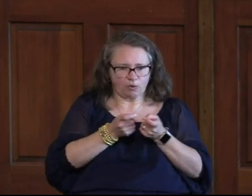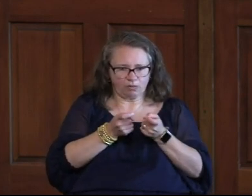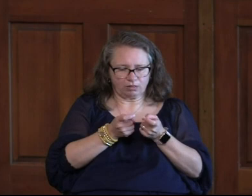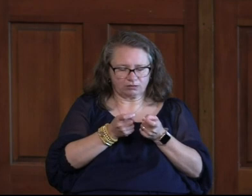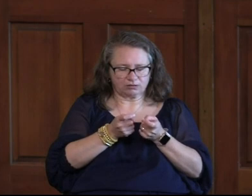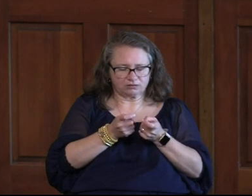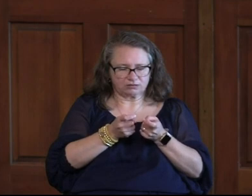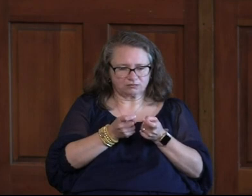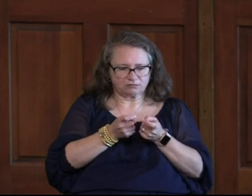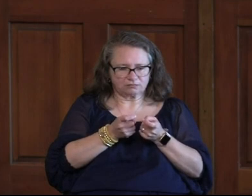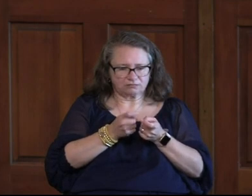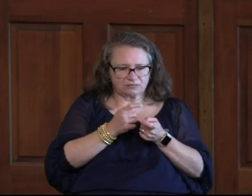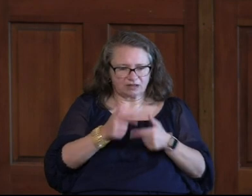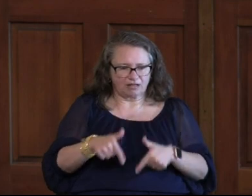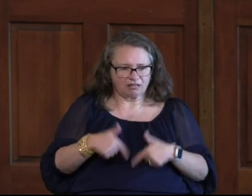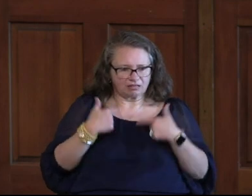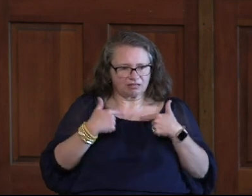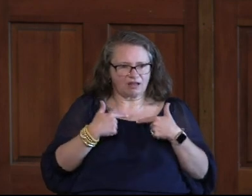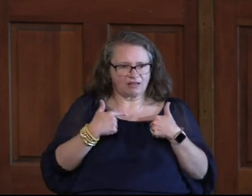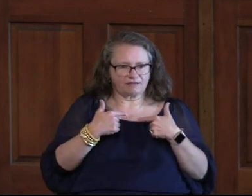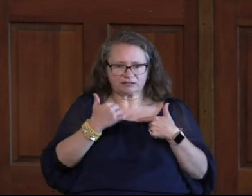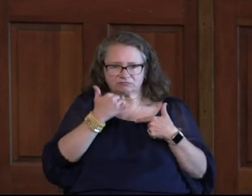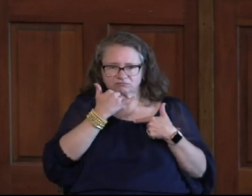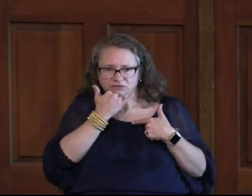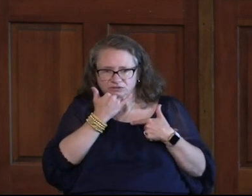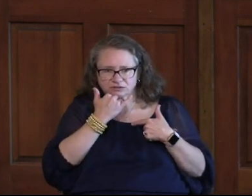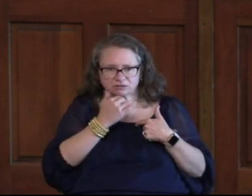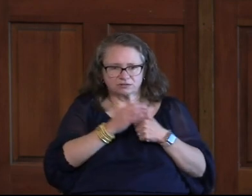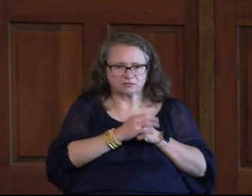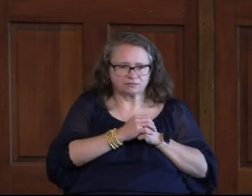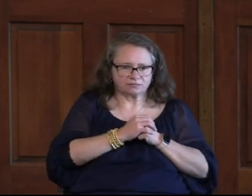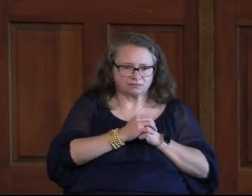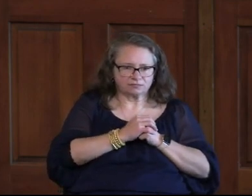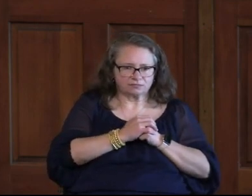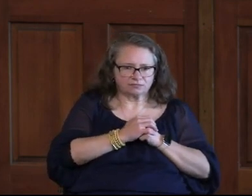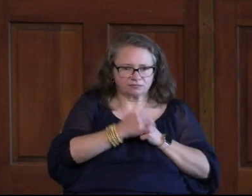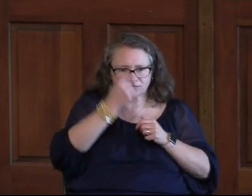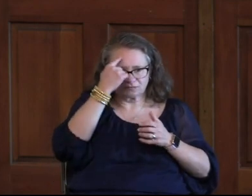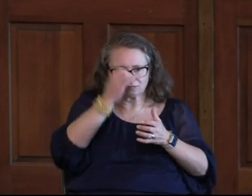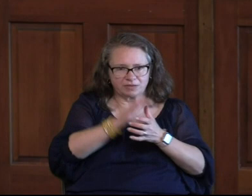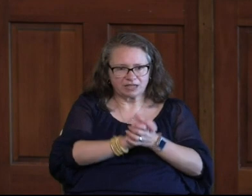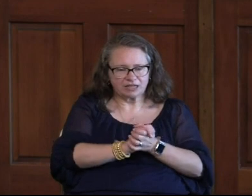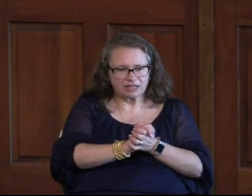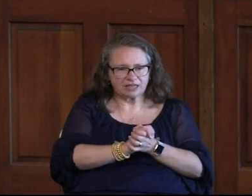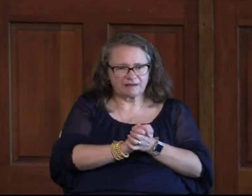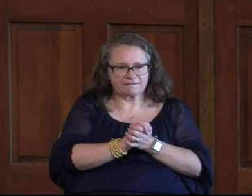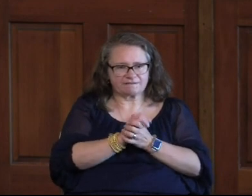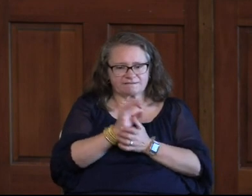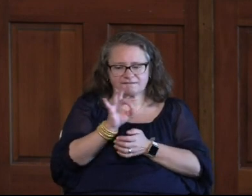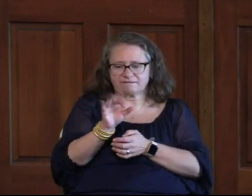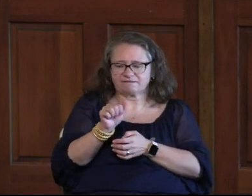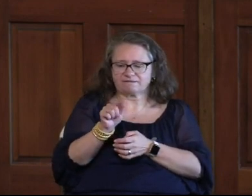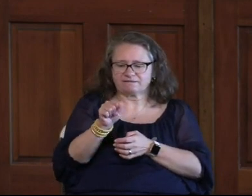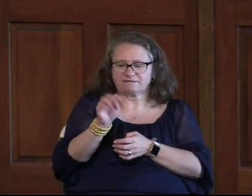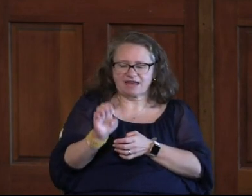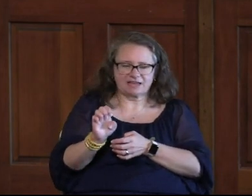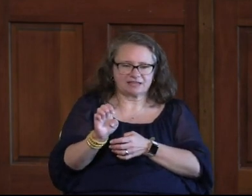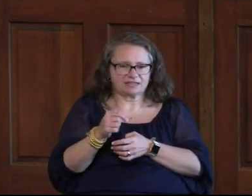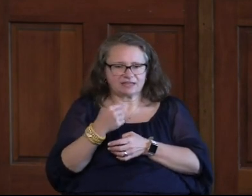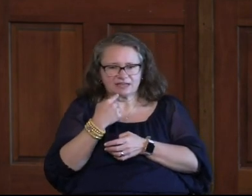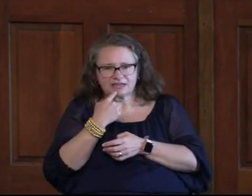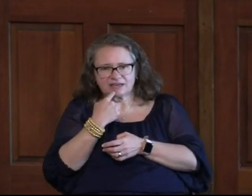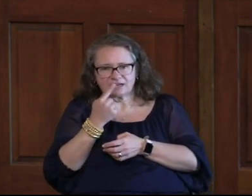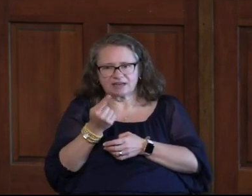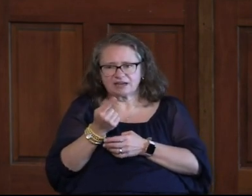And And Like There's Some Fate You Know Believe In Fate And Just The Roll Of The Dice And Chance